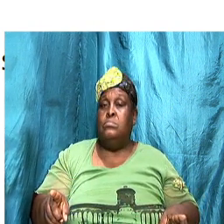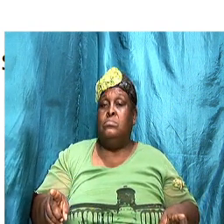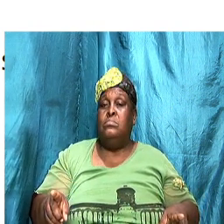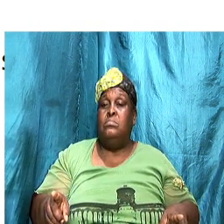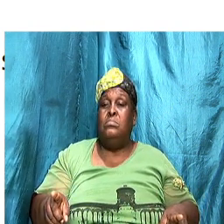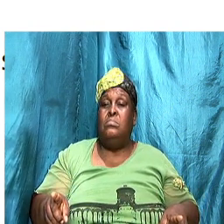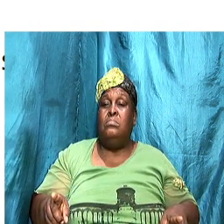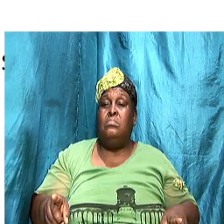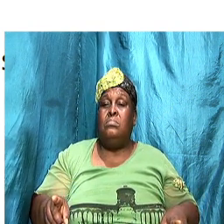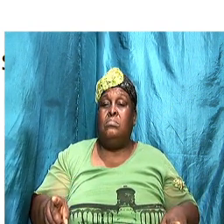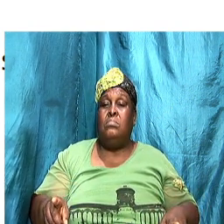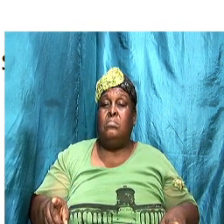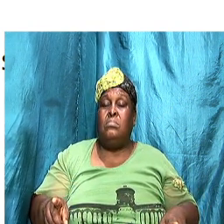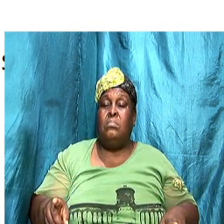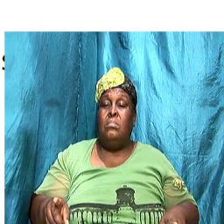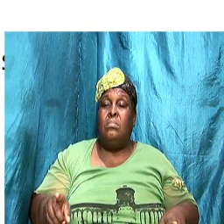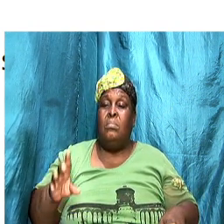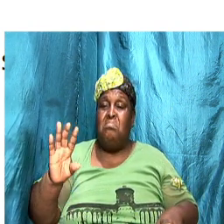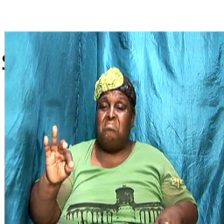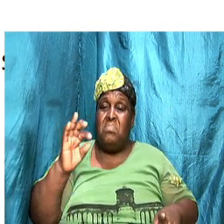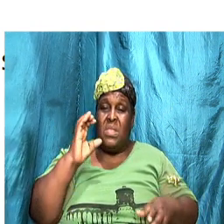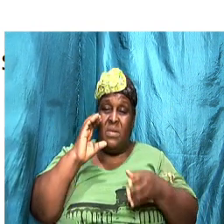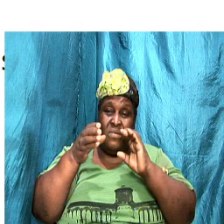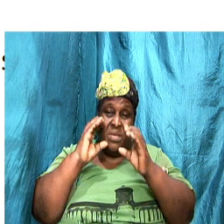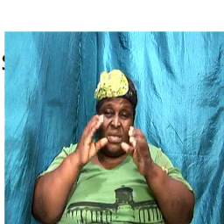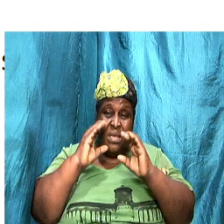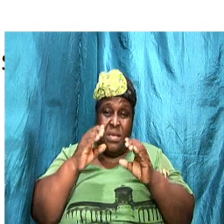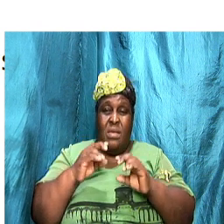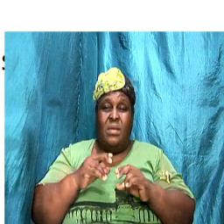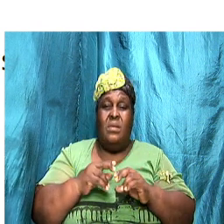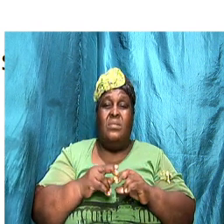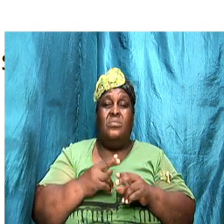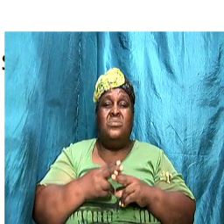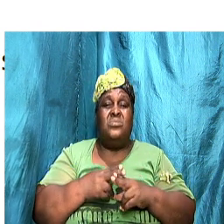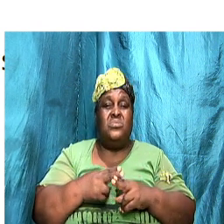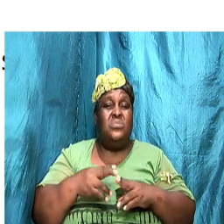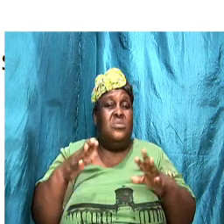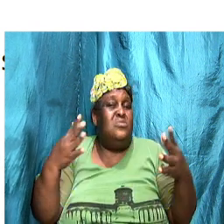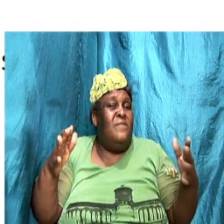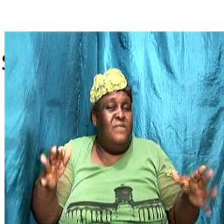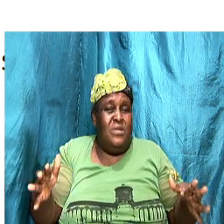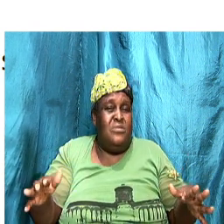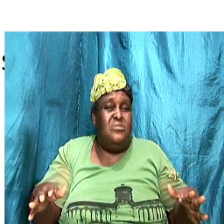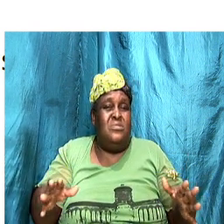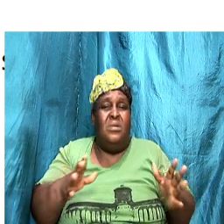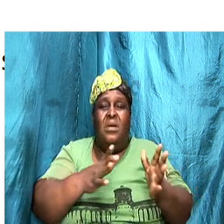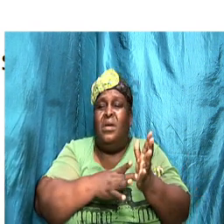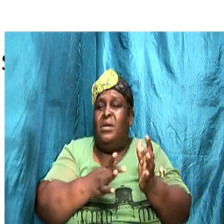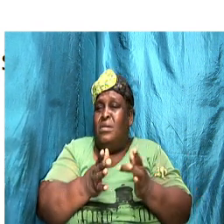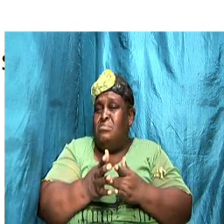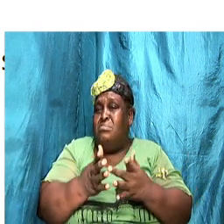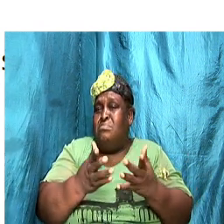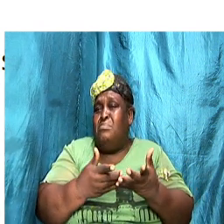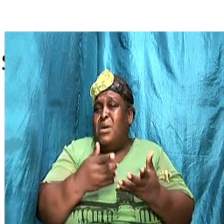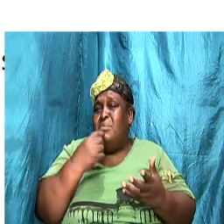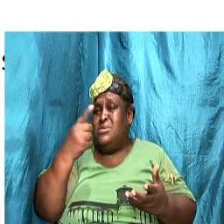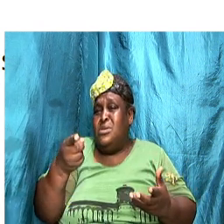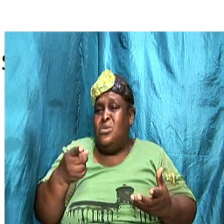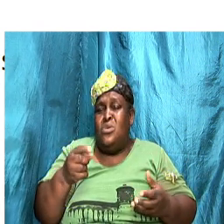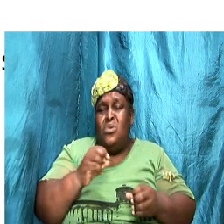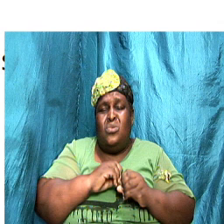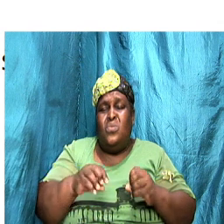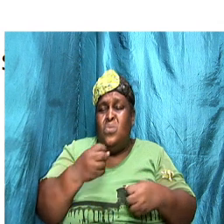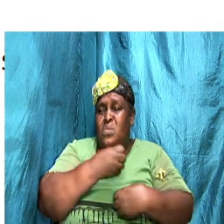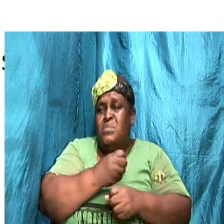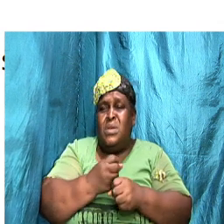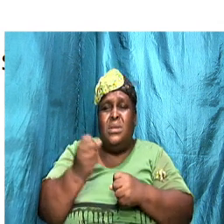we're going to pick up the conversation as soon as we cool down because the Bible says let not the sun go down on